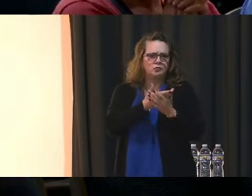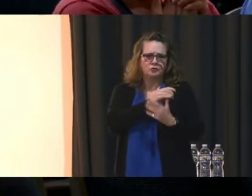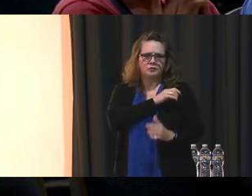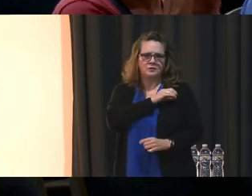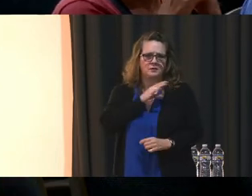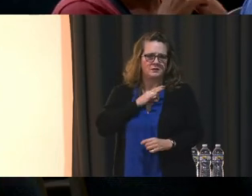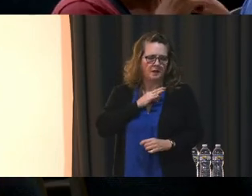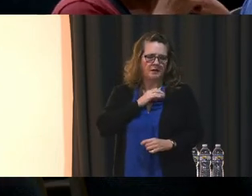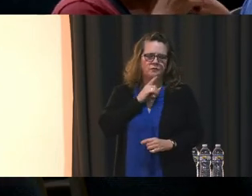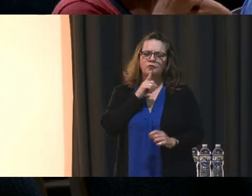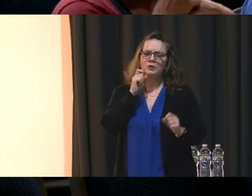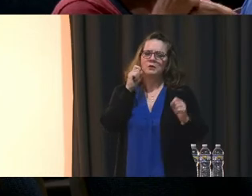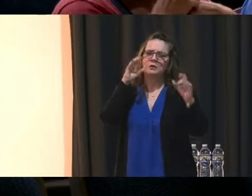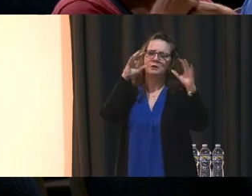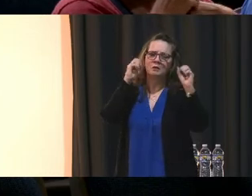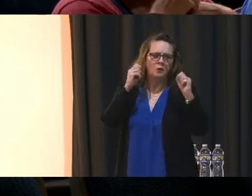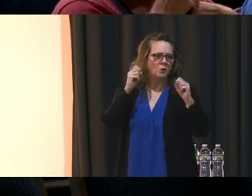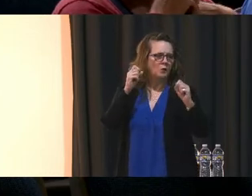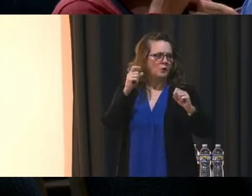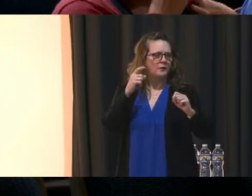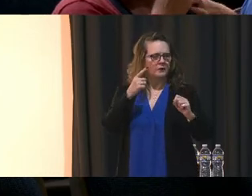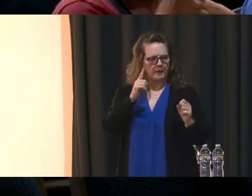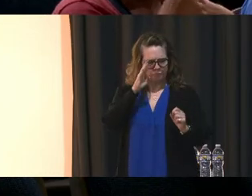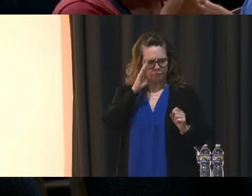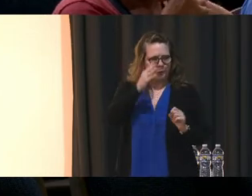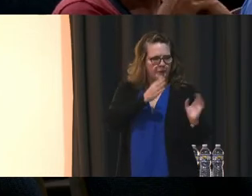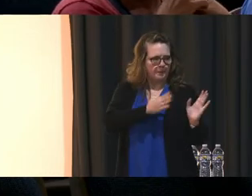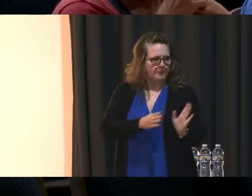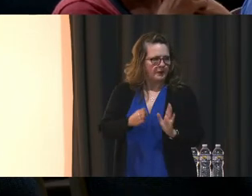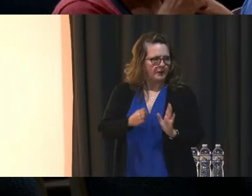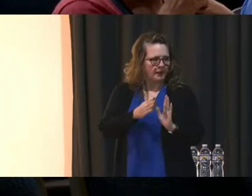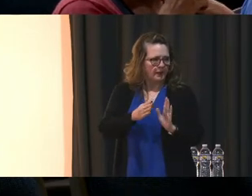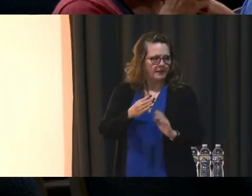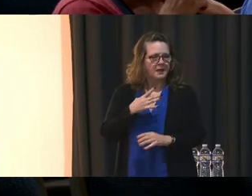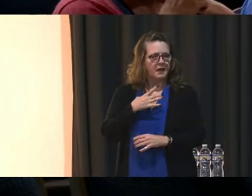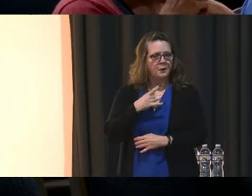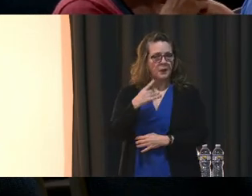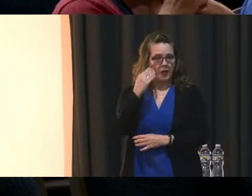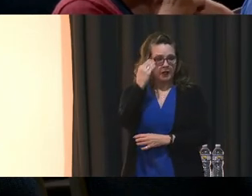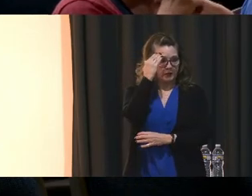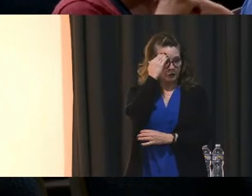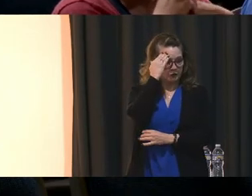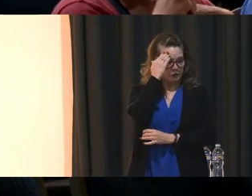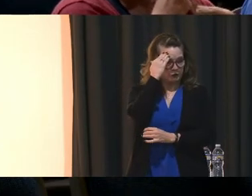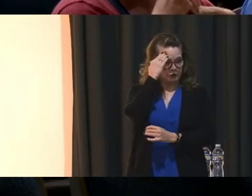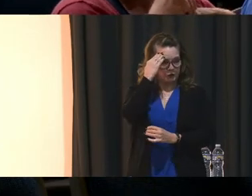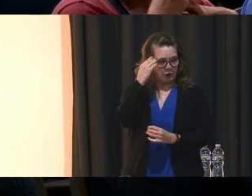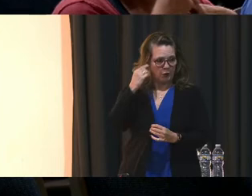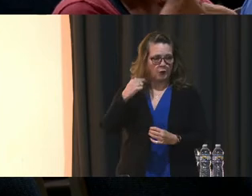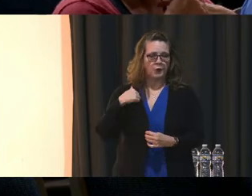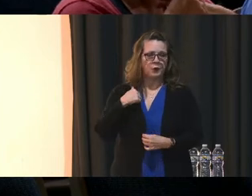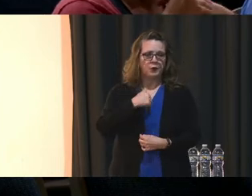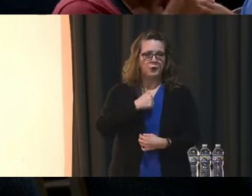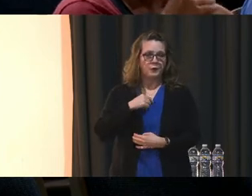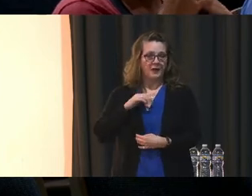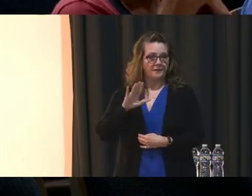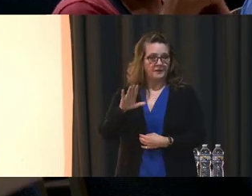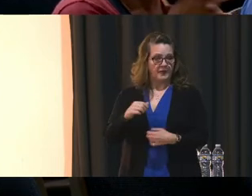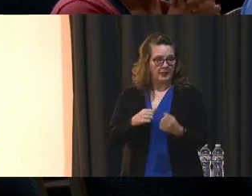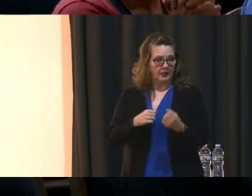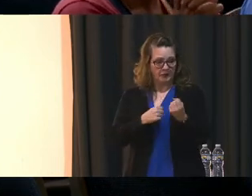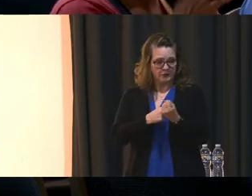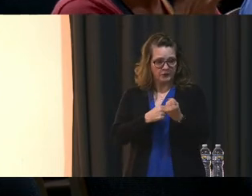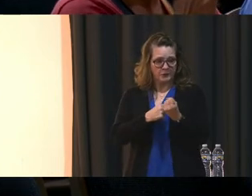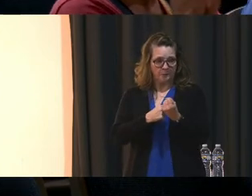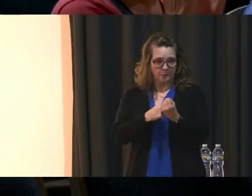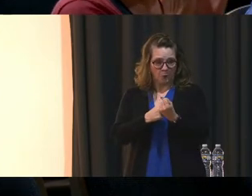Extraordinary in coming up with a plan And I would like to know Whether we have your support To get this